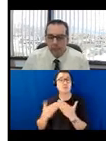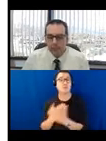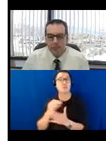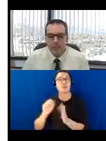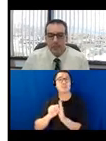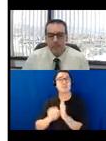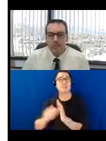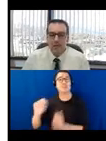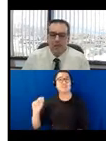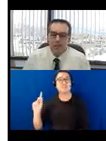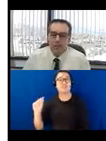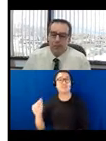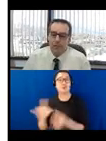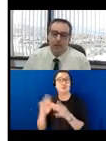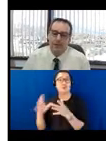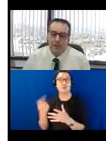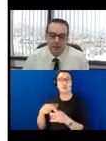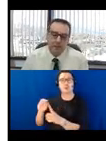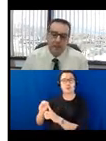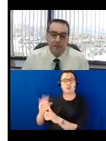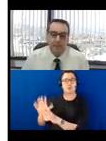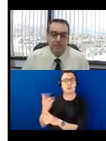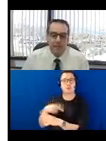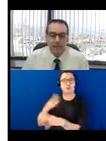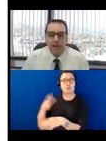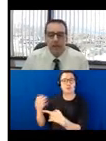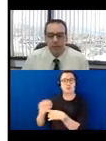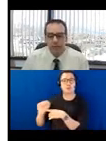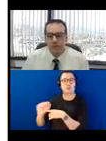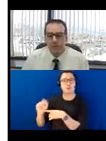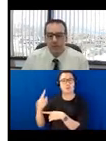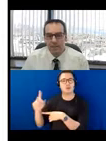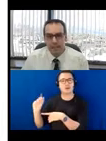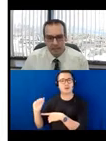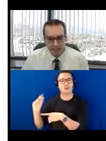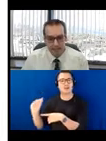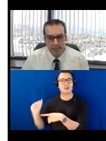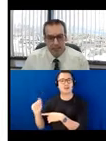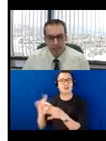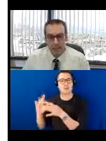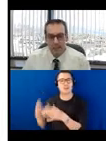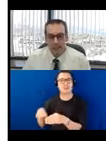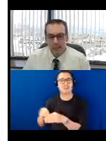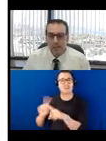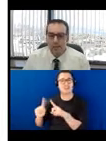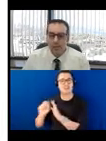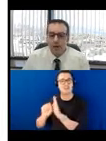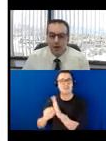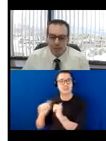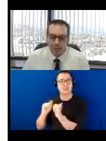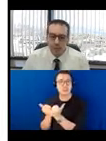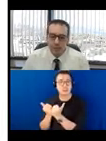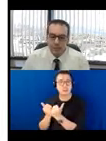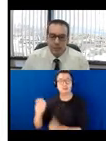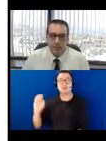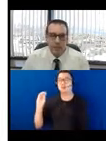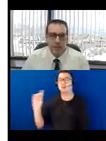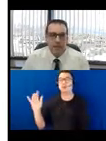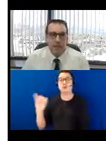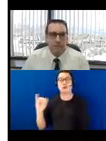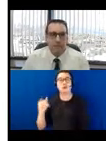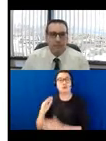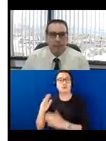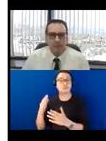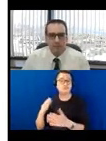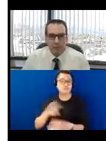coordinators provides ongoing training and technical guidance to the ADA coordinators at state agencies. MOD also serves on